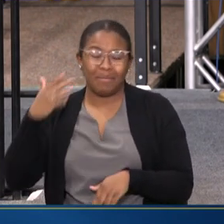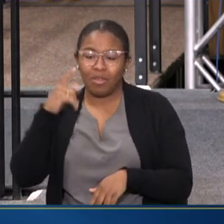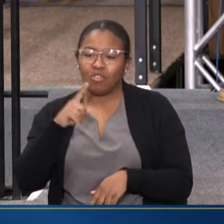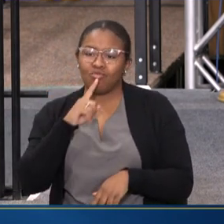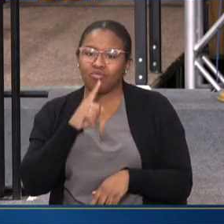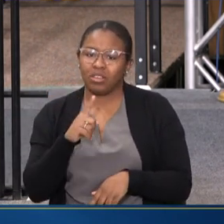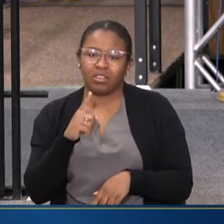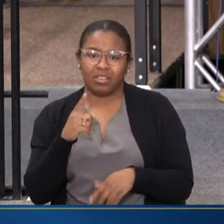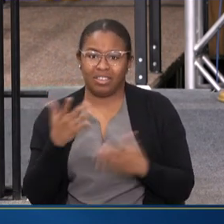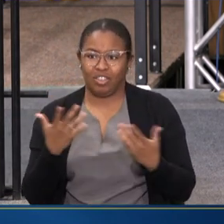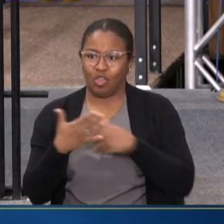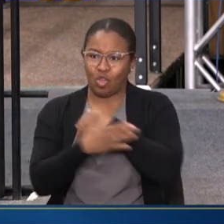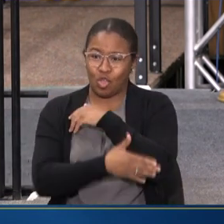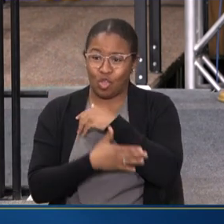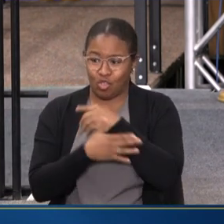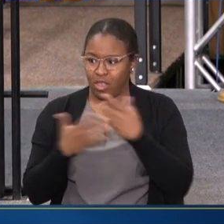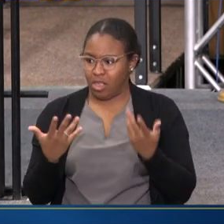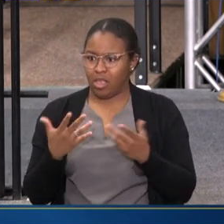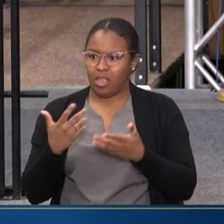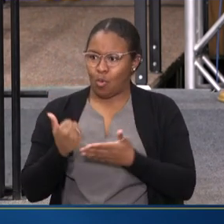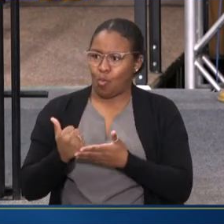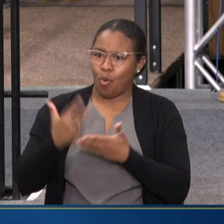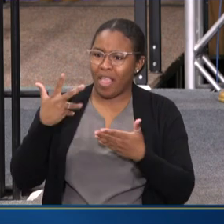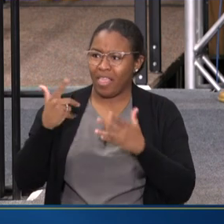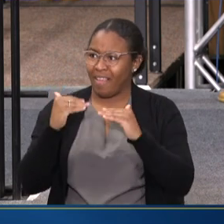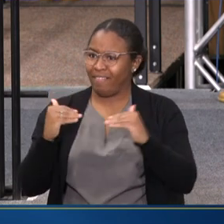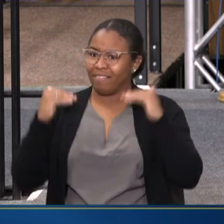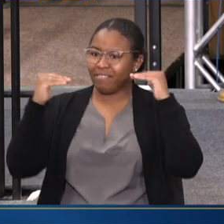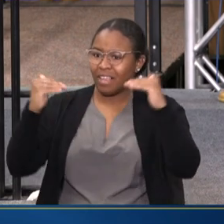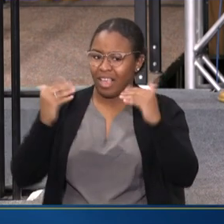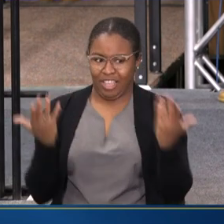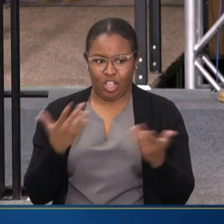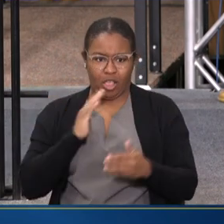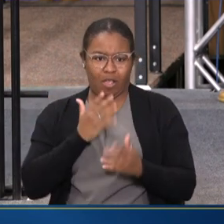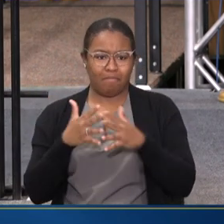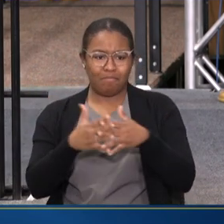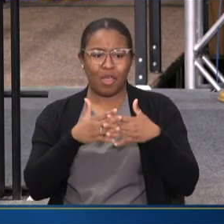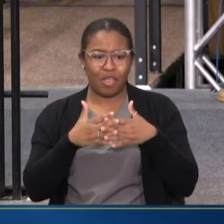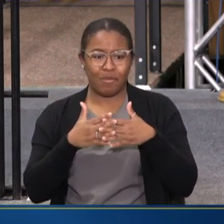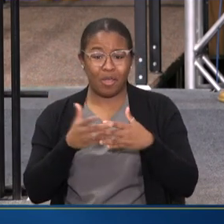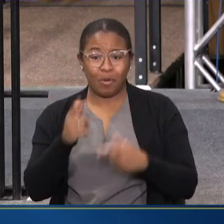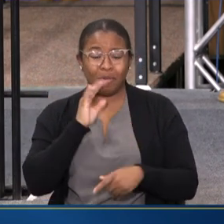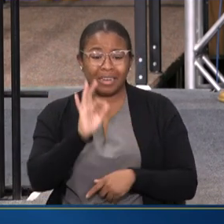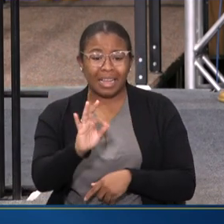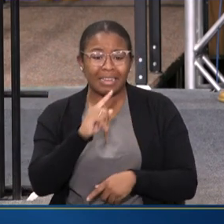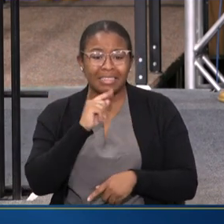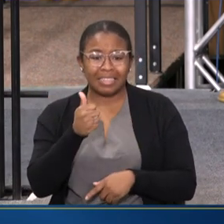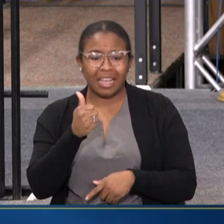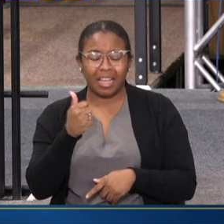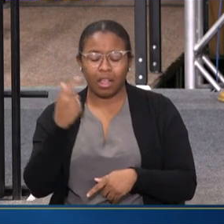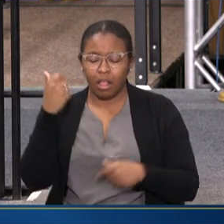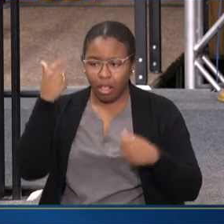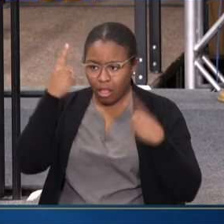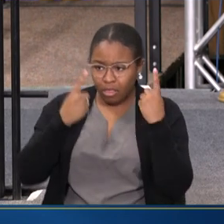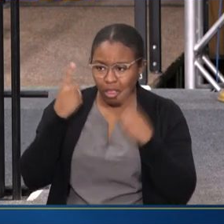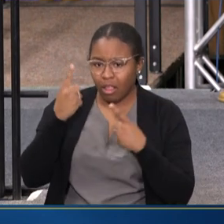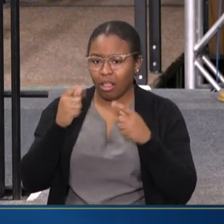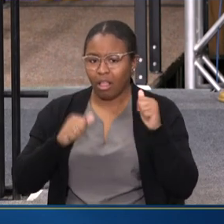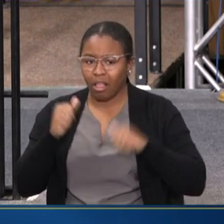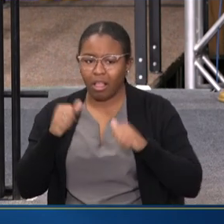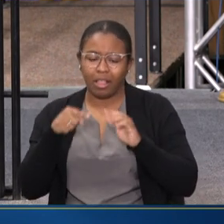INSANE IN A COUNTRY AS WEALTHY AND AS ADVANCED AS OURS TO HAVE NINE AND TEN-YEAR-OLD CONTEMPLATING SUICIDE.